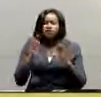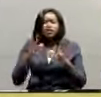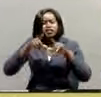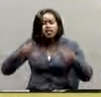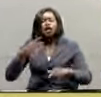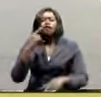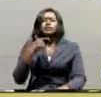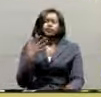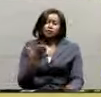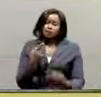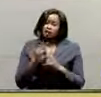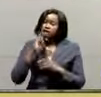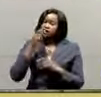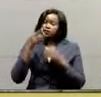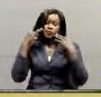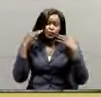answers yet.